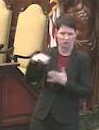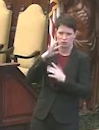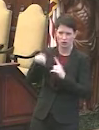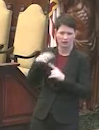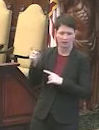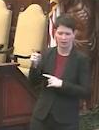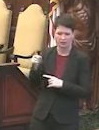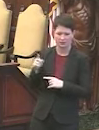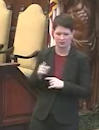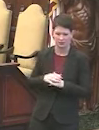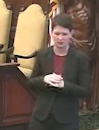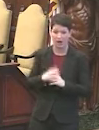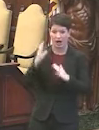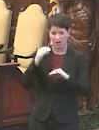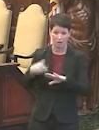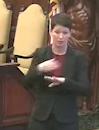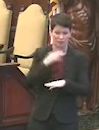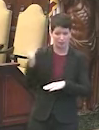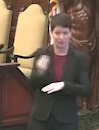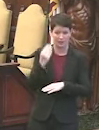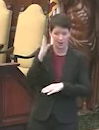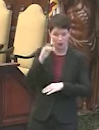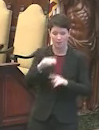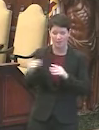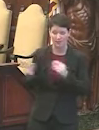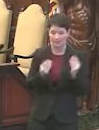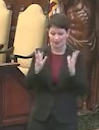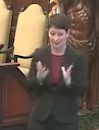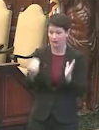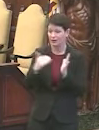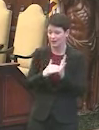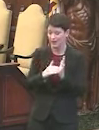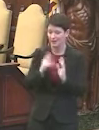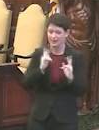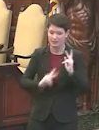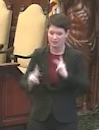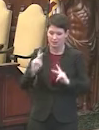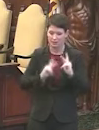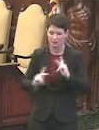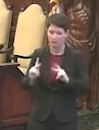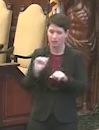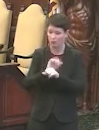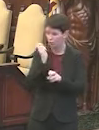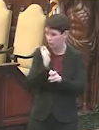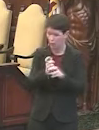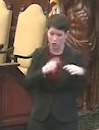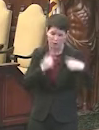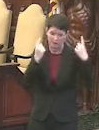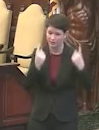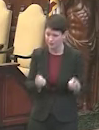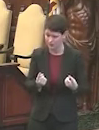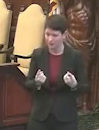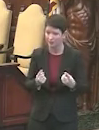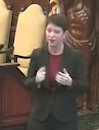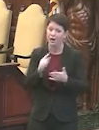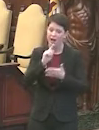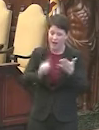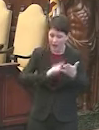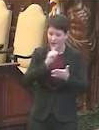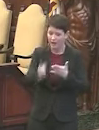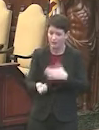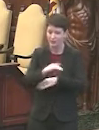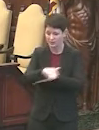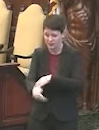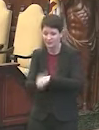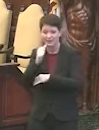I hope to get an answer before Monday. But the mediator, again, people are working very hard on this, are working long hours, worked